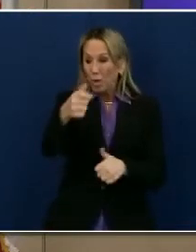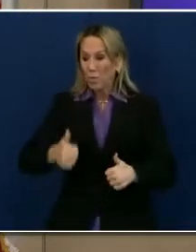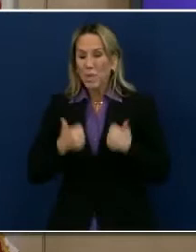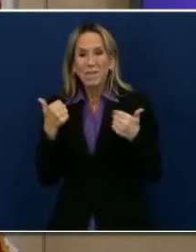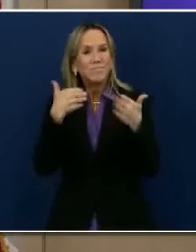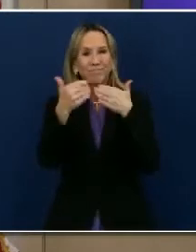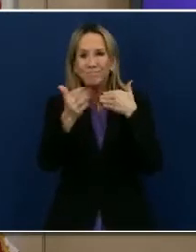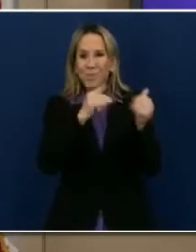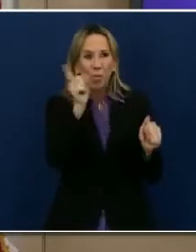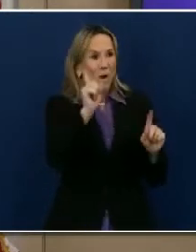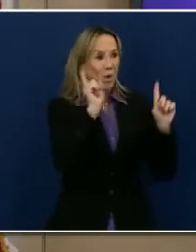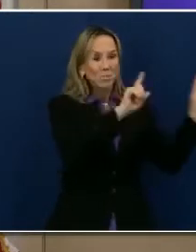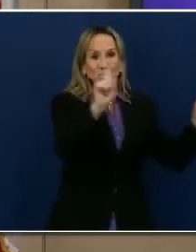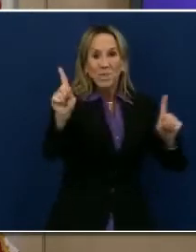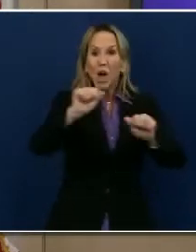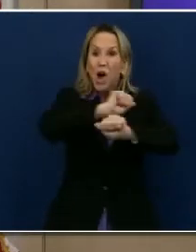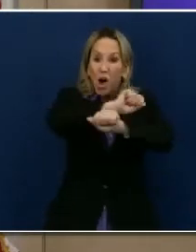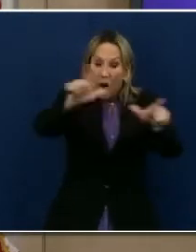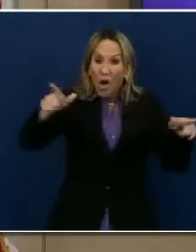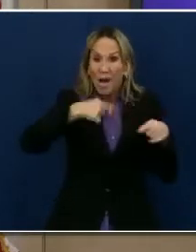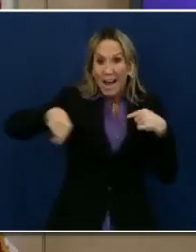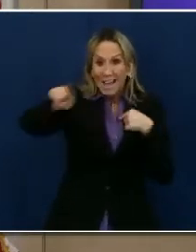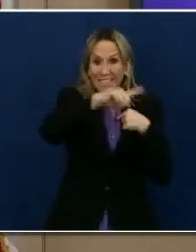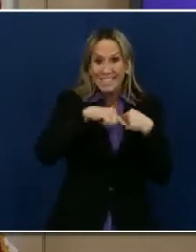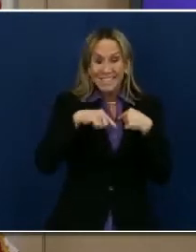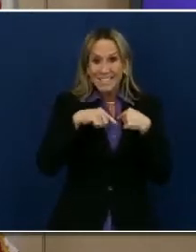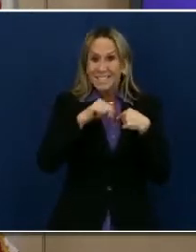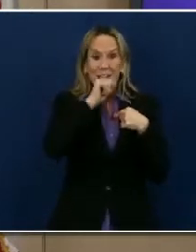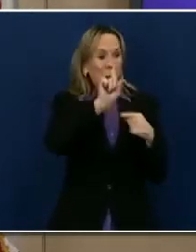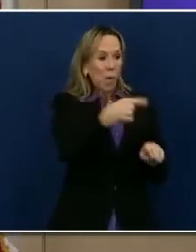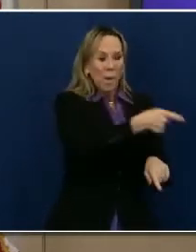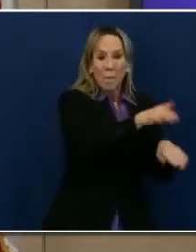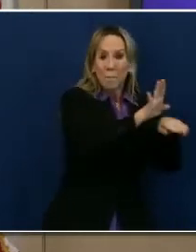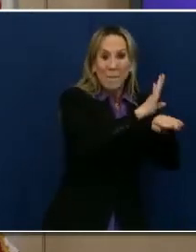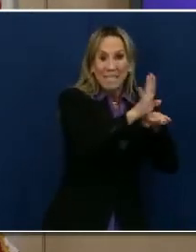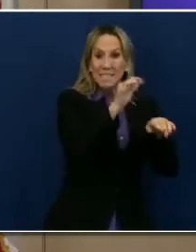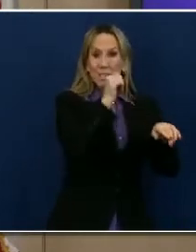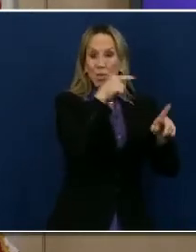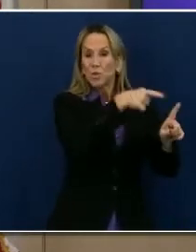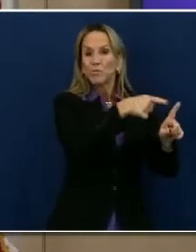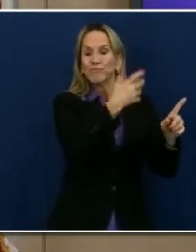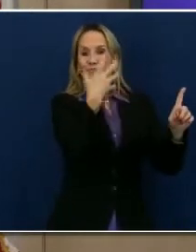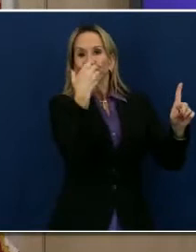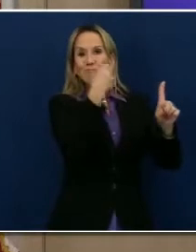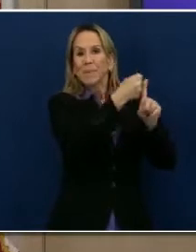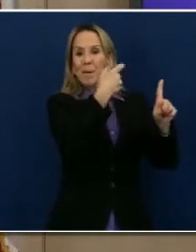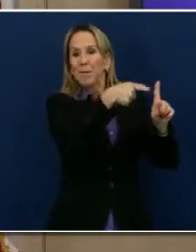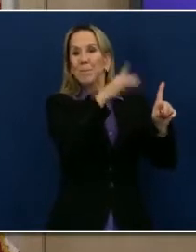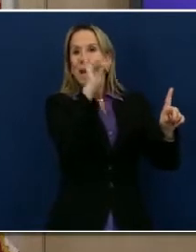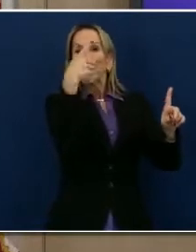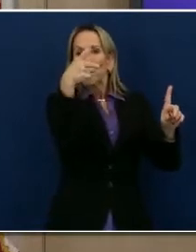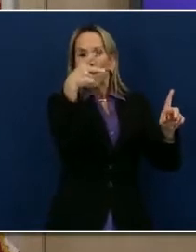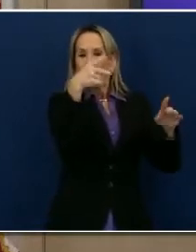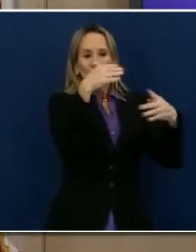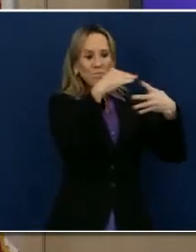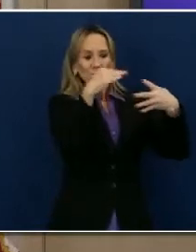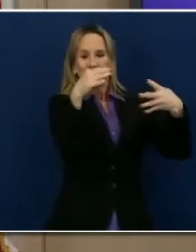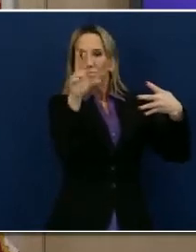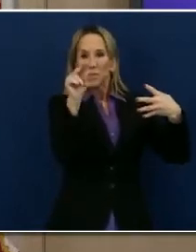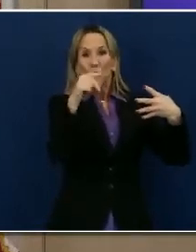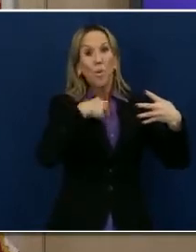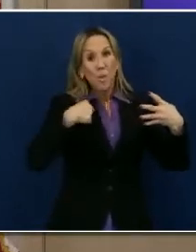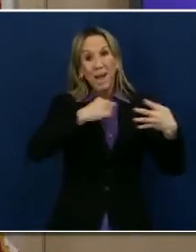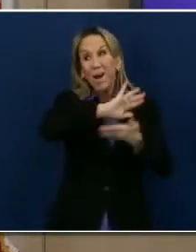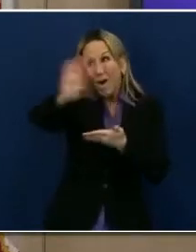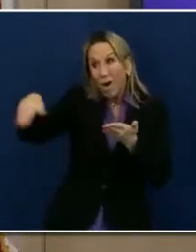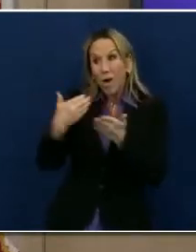which means every single one of us, not just those businesses impacted by the purple tier, we all have to come together and refocus